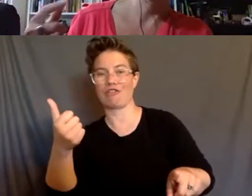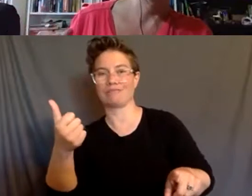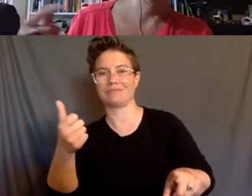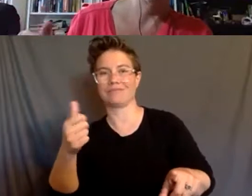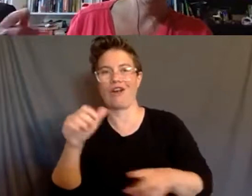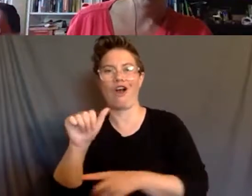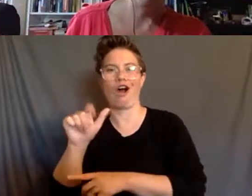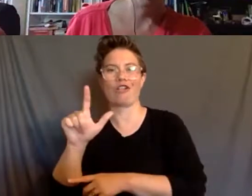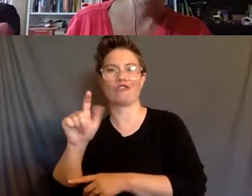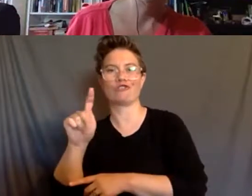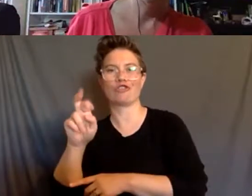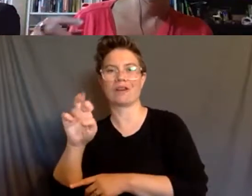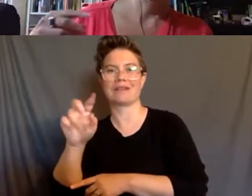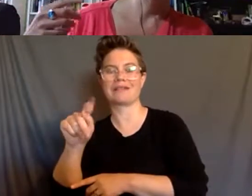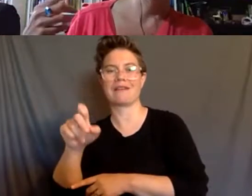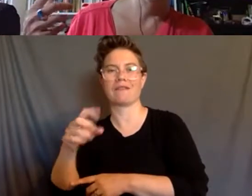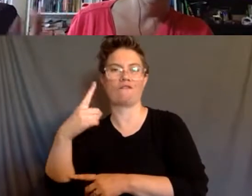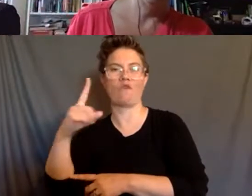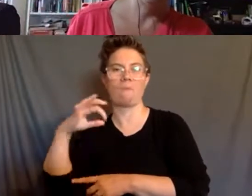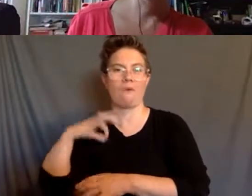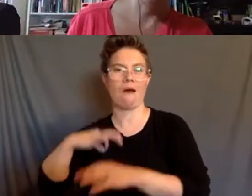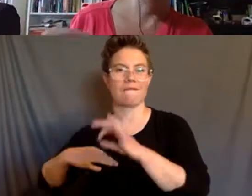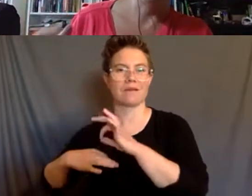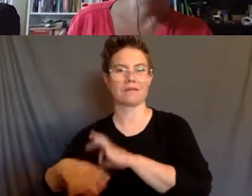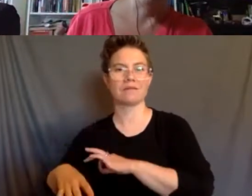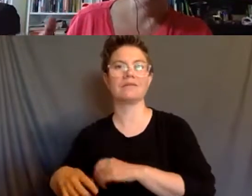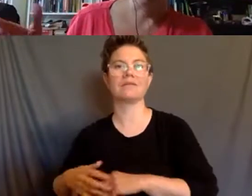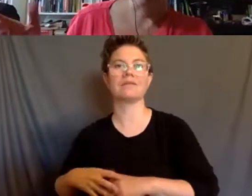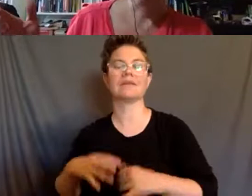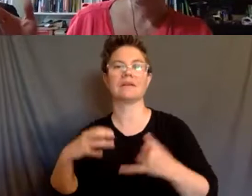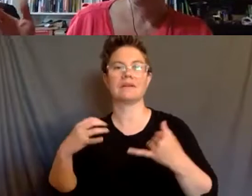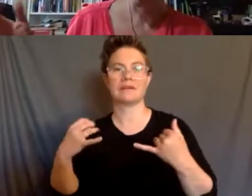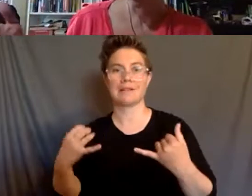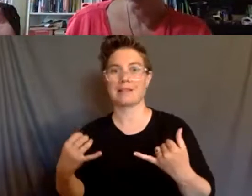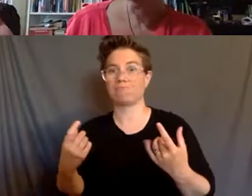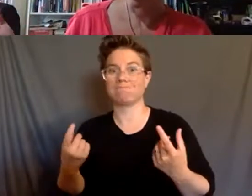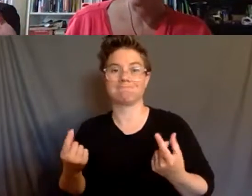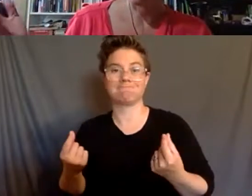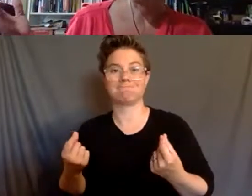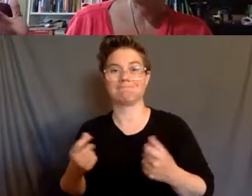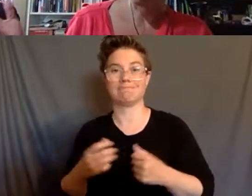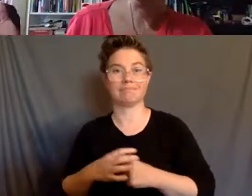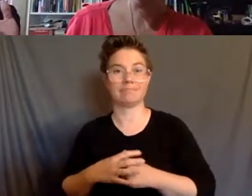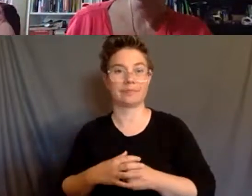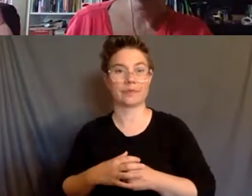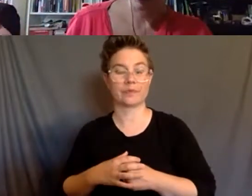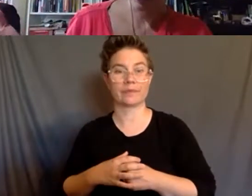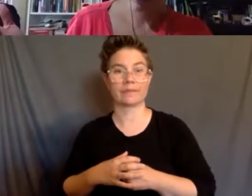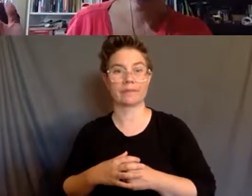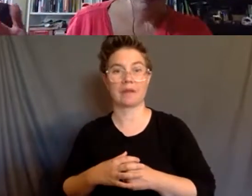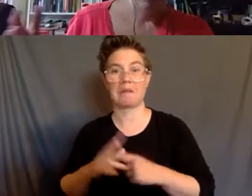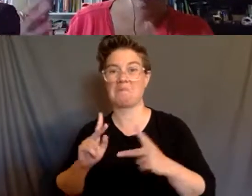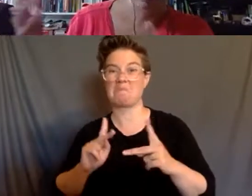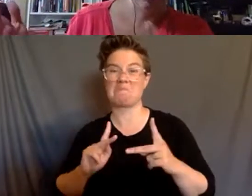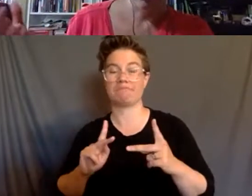but it's actually a for profit. And, you know, now our people, um, let's say our house in,